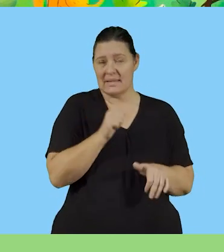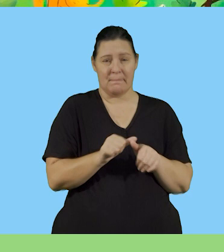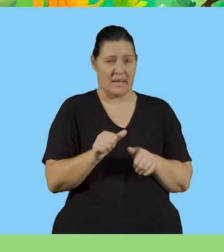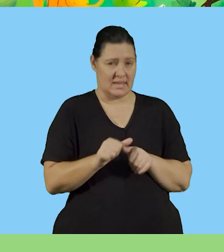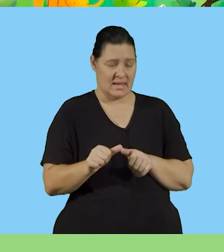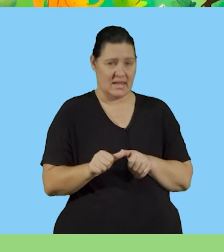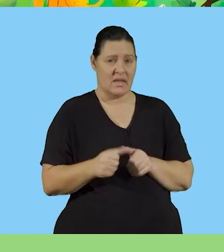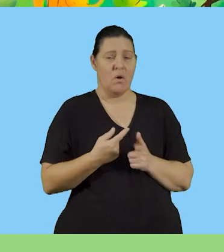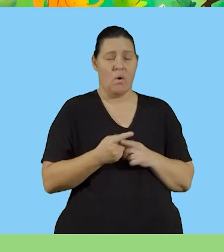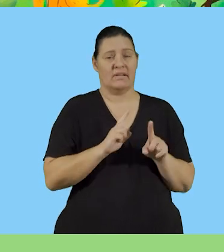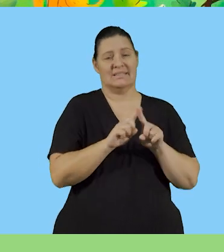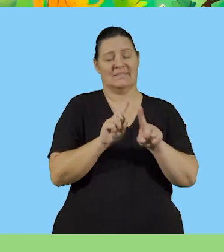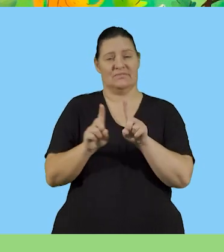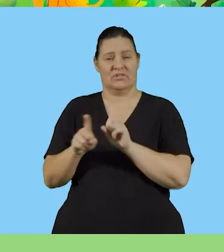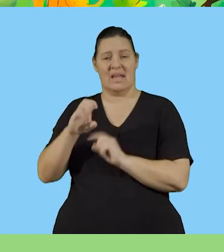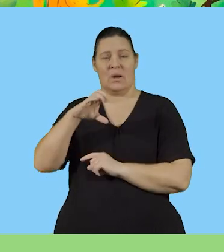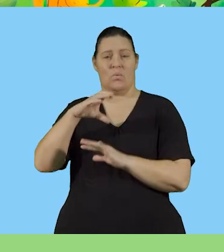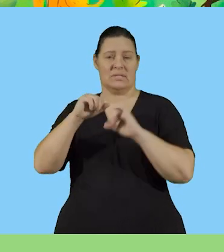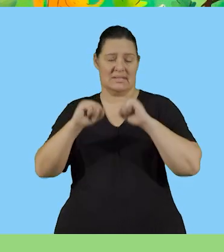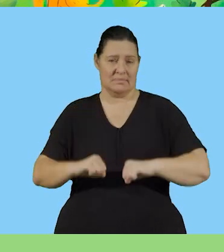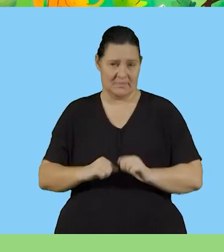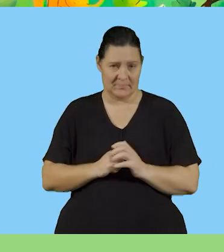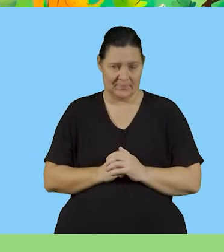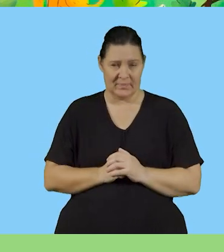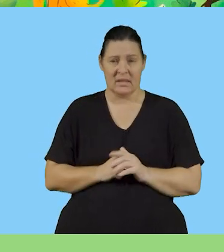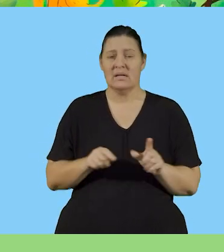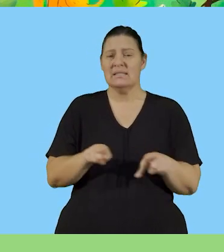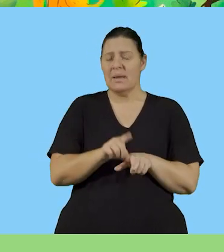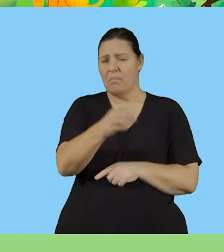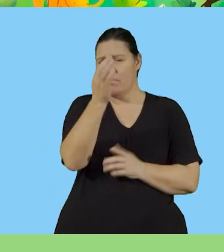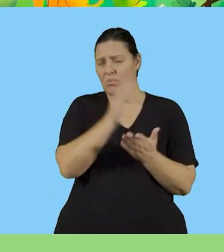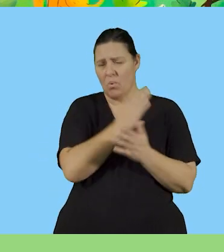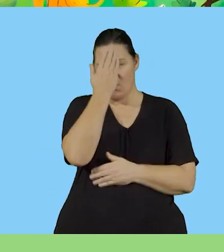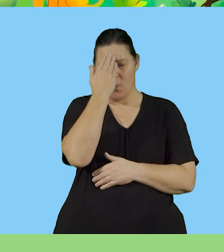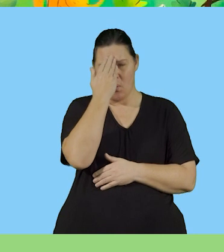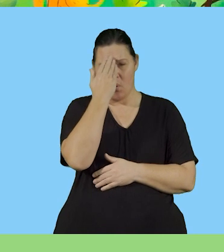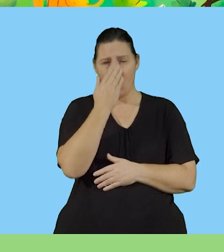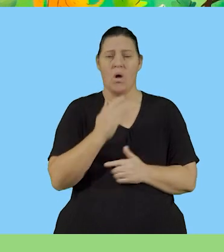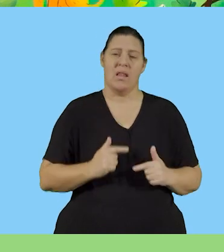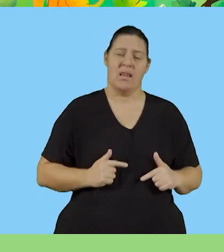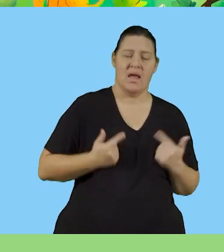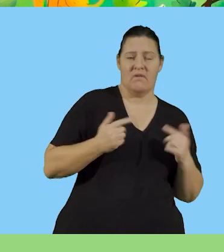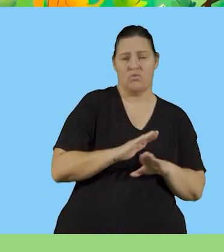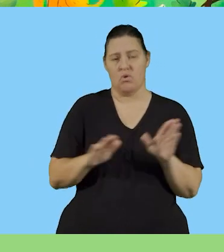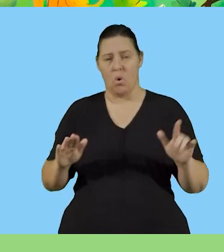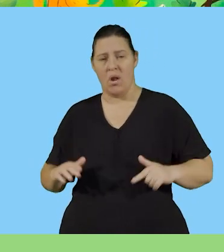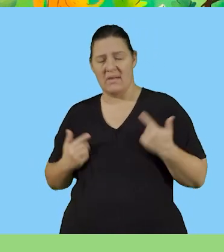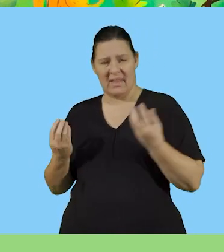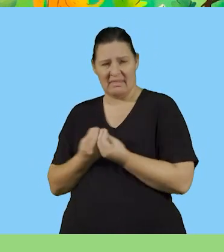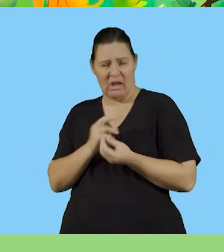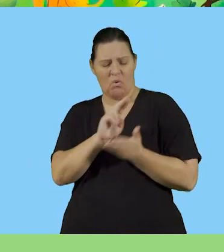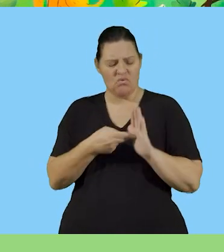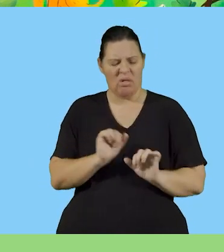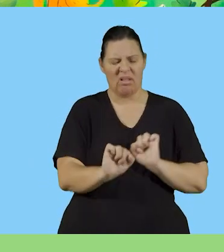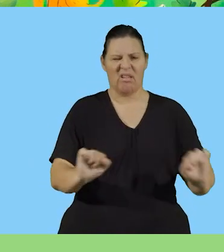better understanding rather of the different types of ecosystems. You should also understand the role of living and non-living